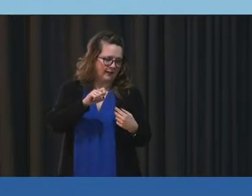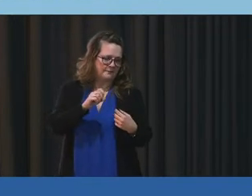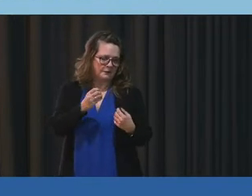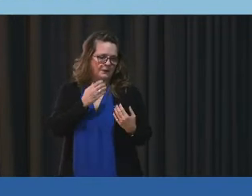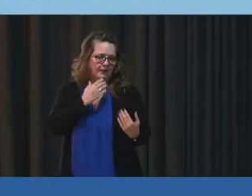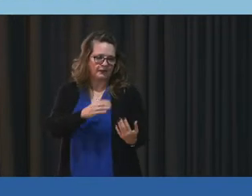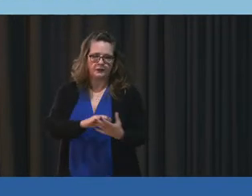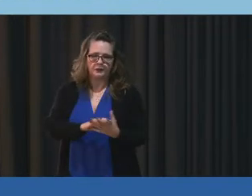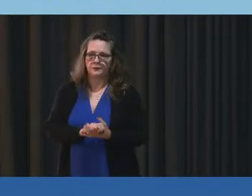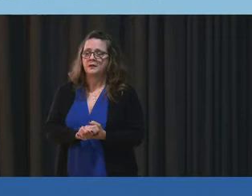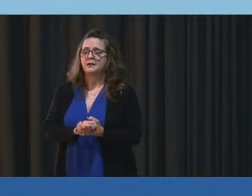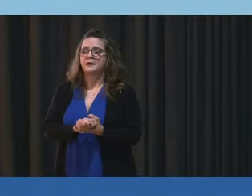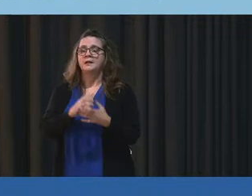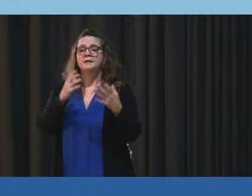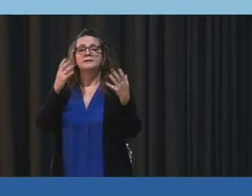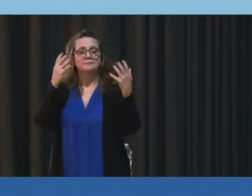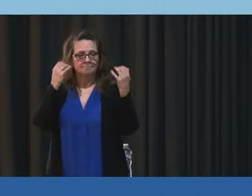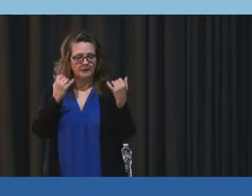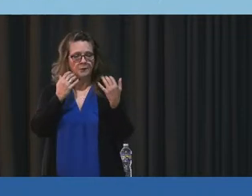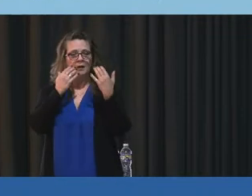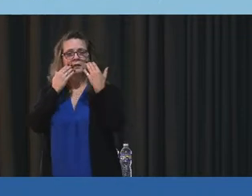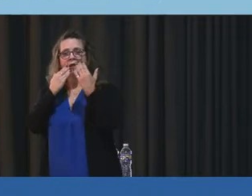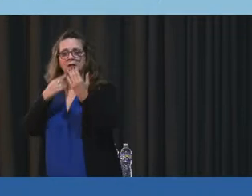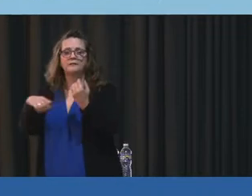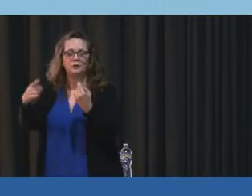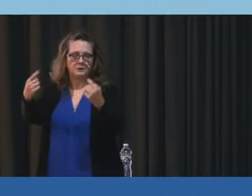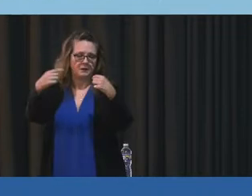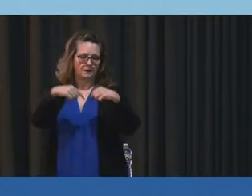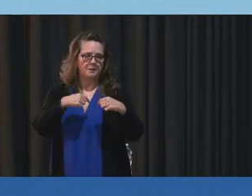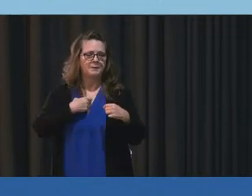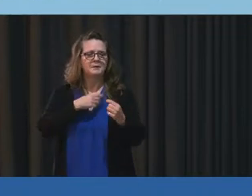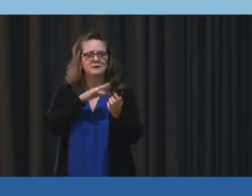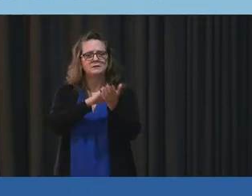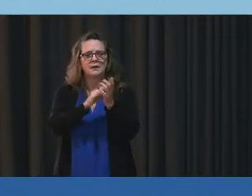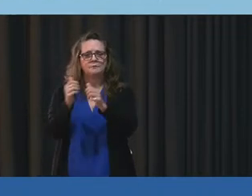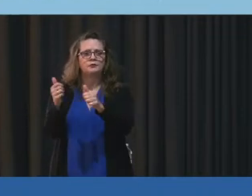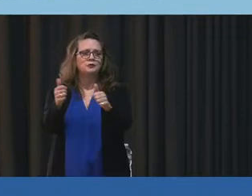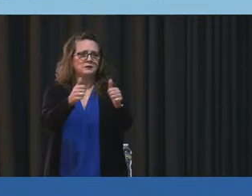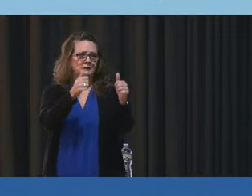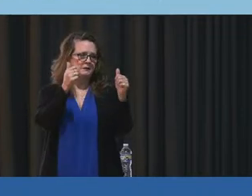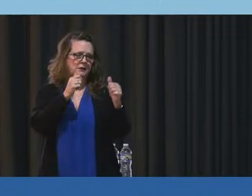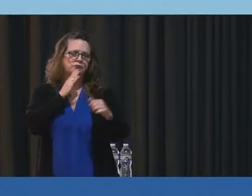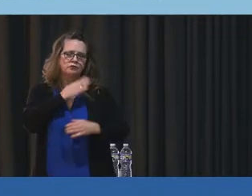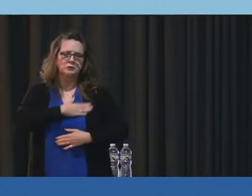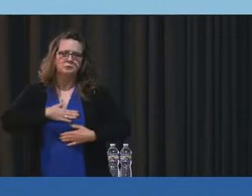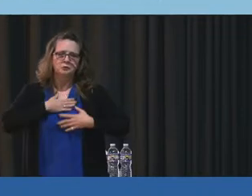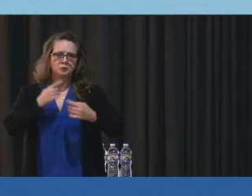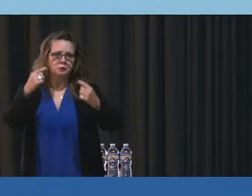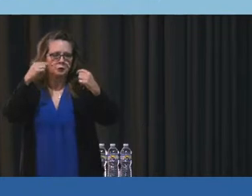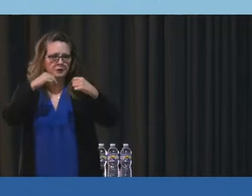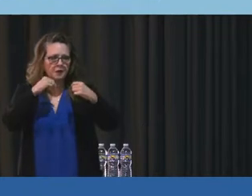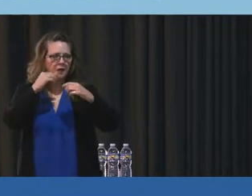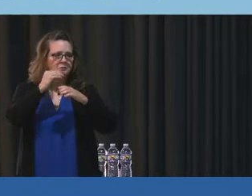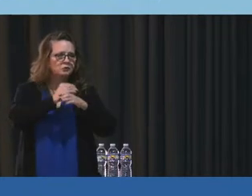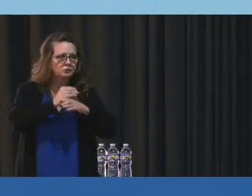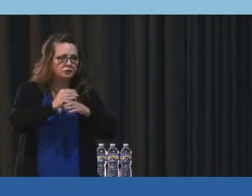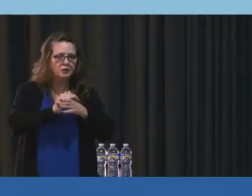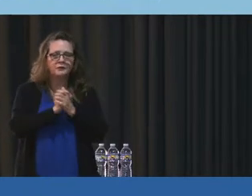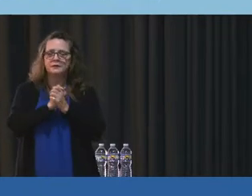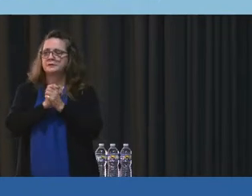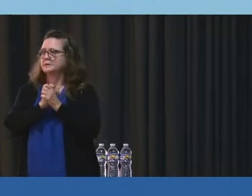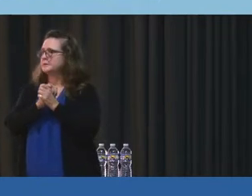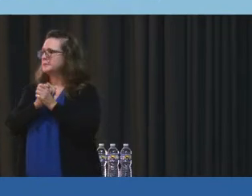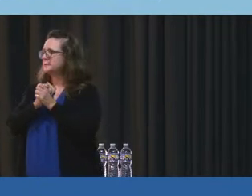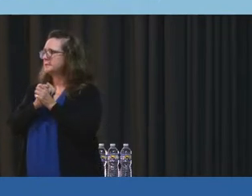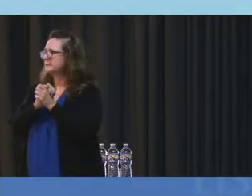And I want to thank you all for being here this evening. Give yourselves a big hand. We appreciate the feedback. A lot of times